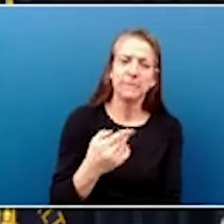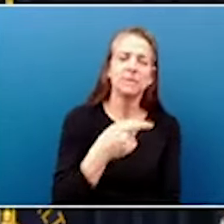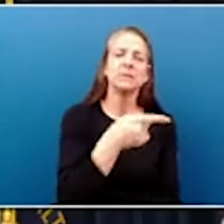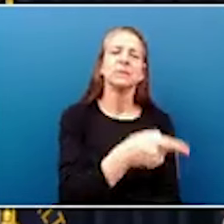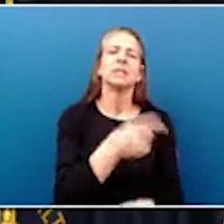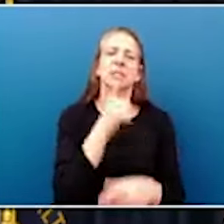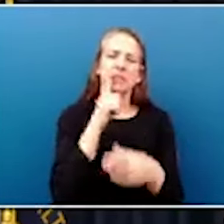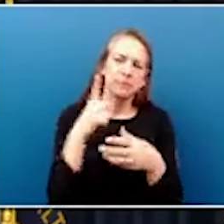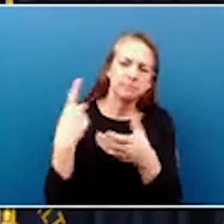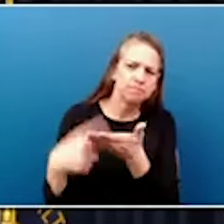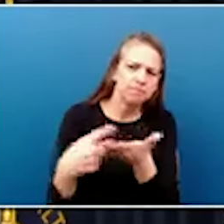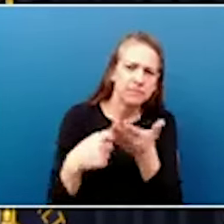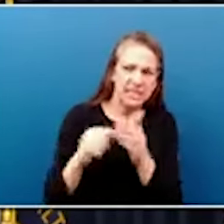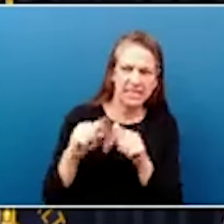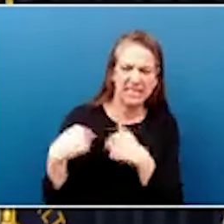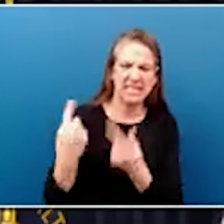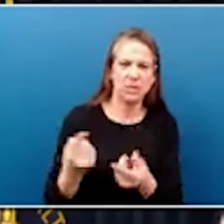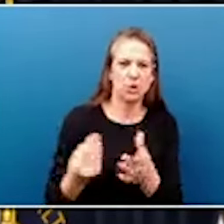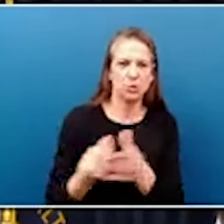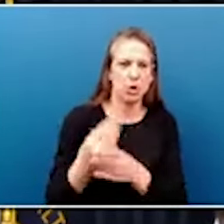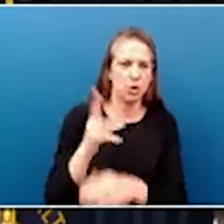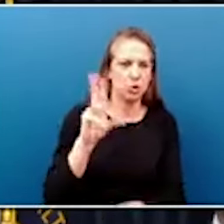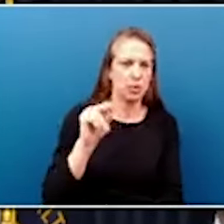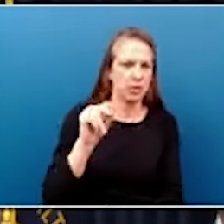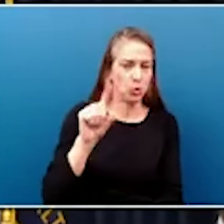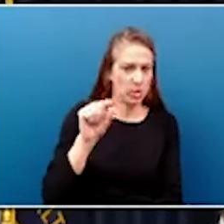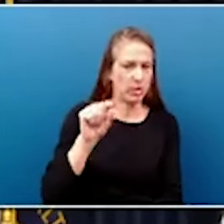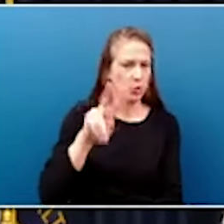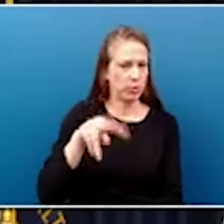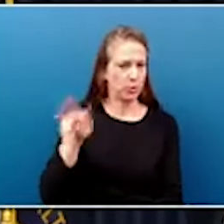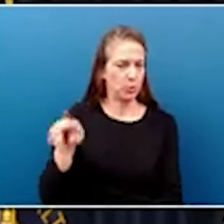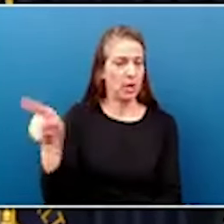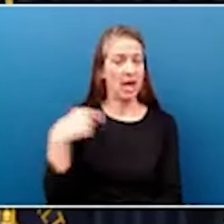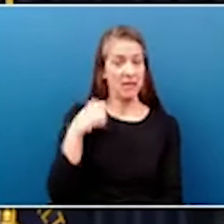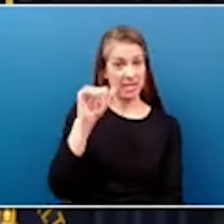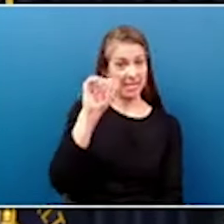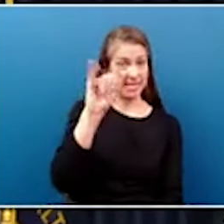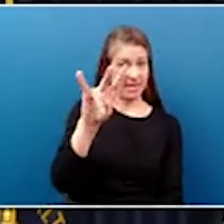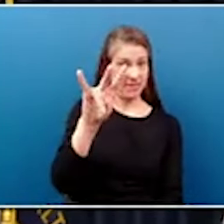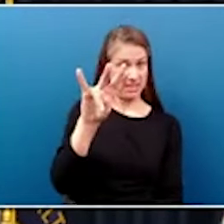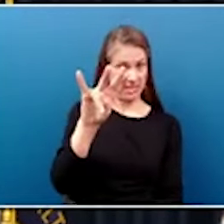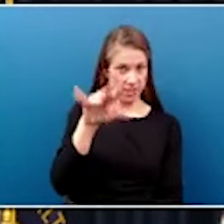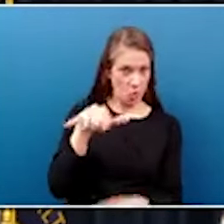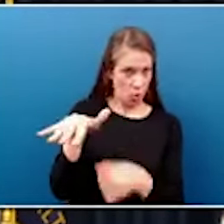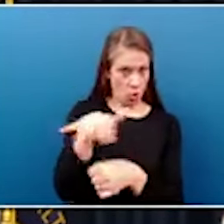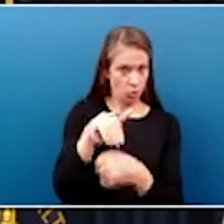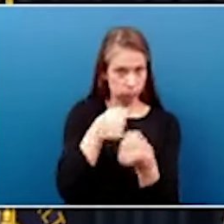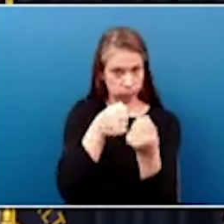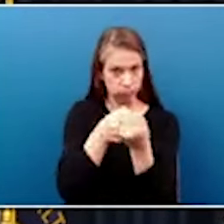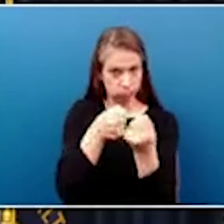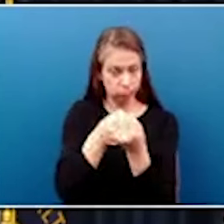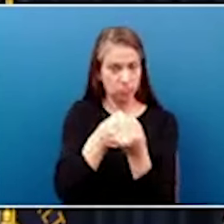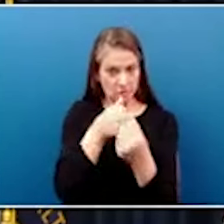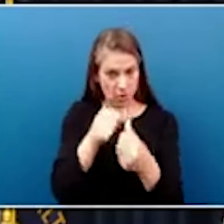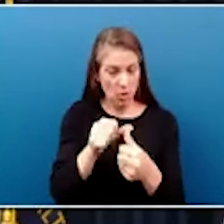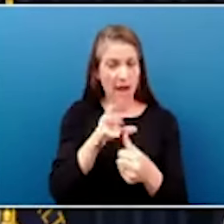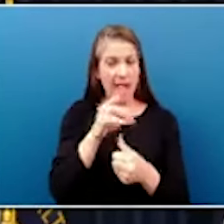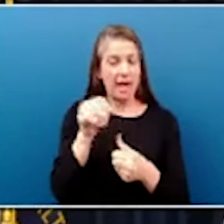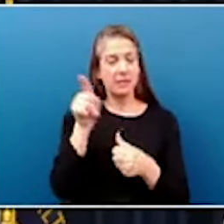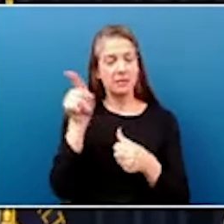spring 2022, leading to 17 local letters of support and a partnership with shaping our Appalachian region,